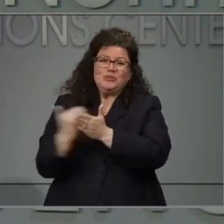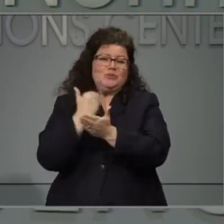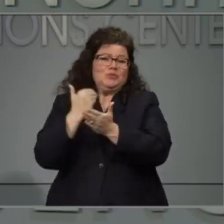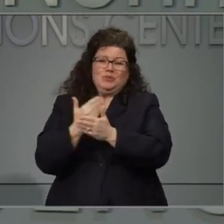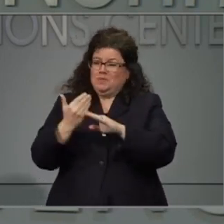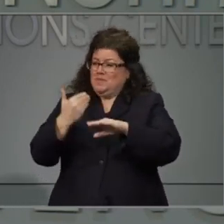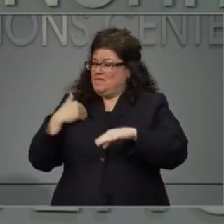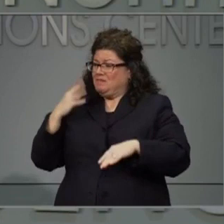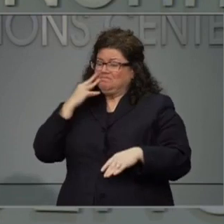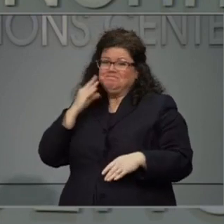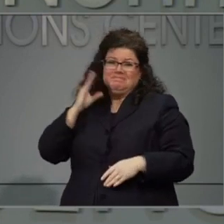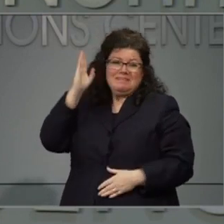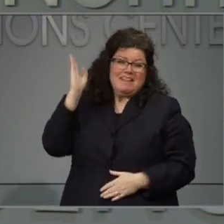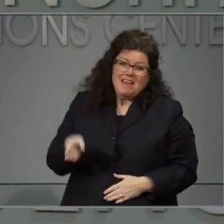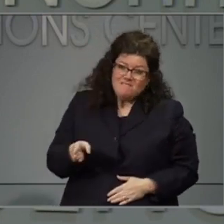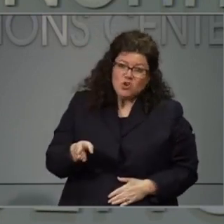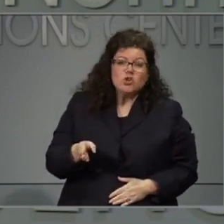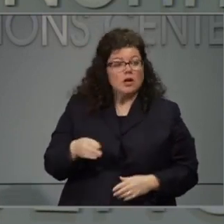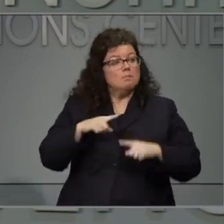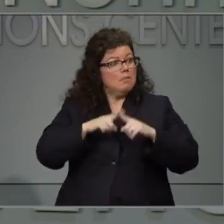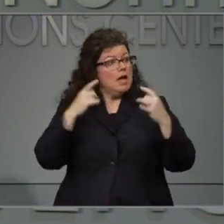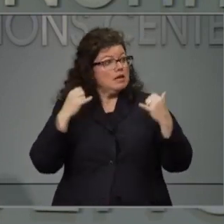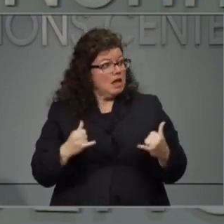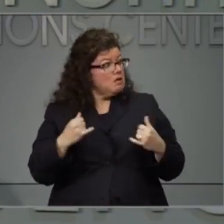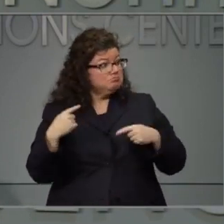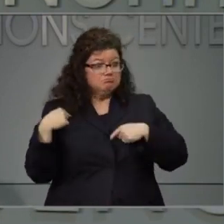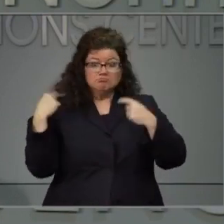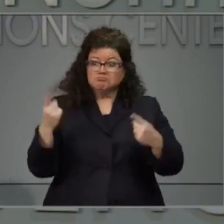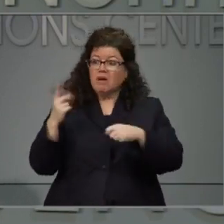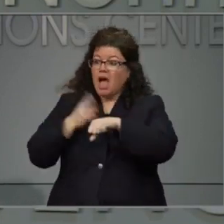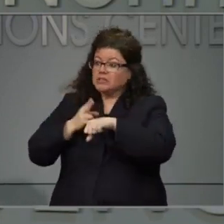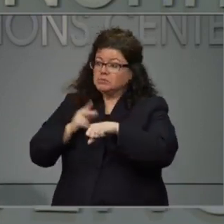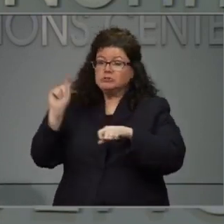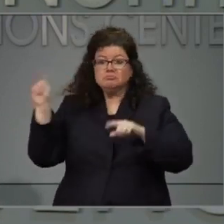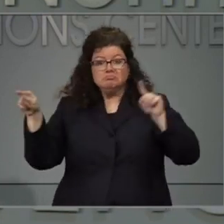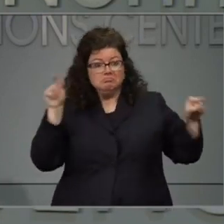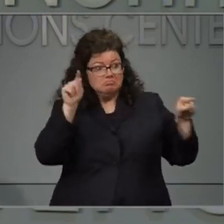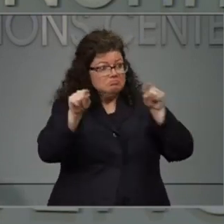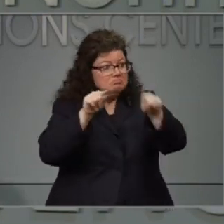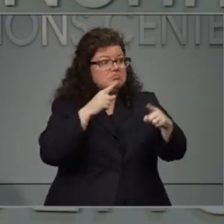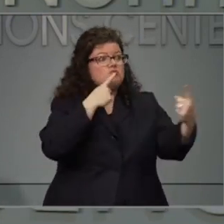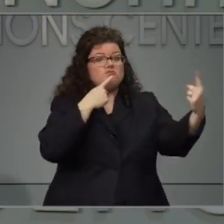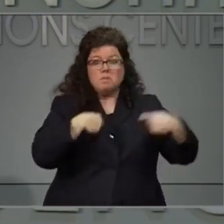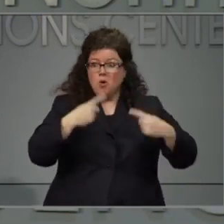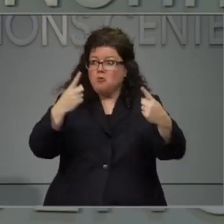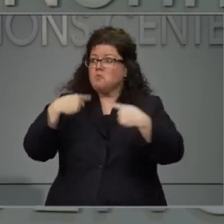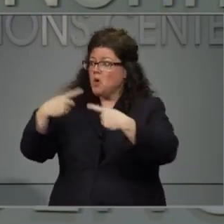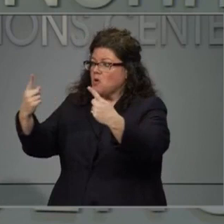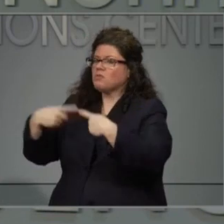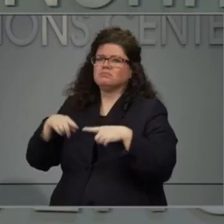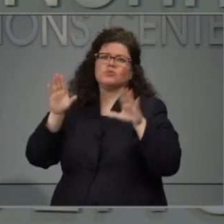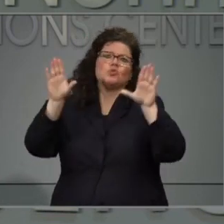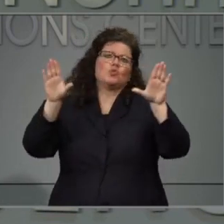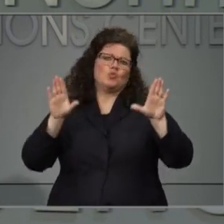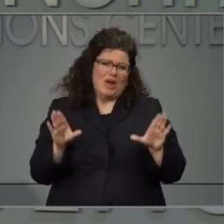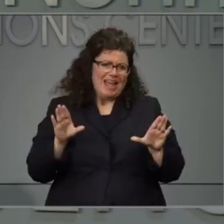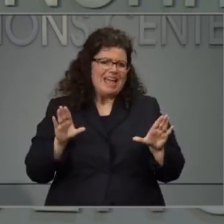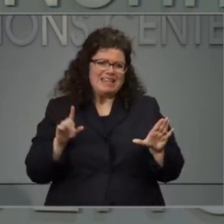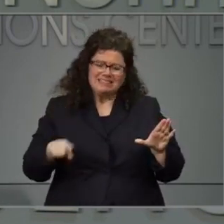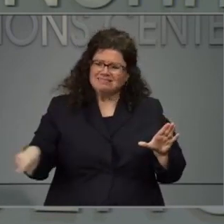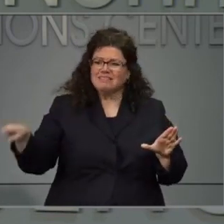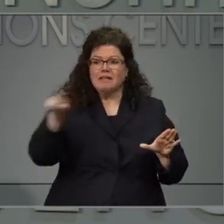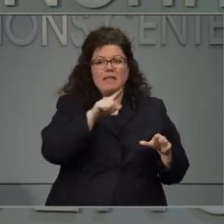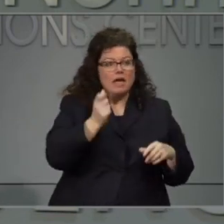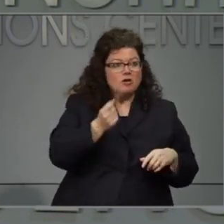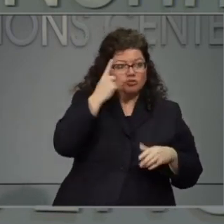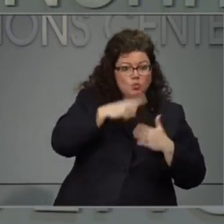But I think we have a good rhythm now here at the Emergency Operations Center and that these hospitals now have a better